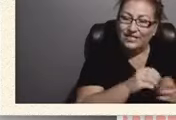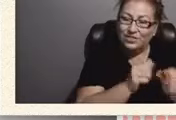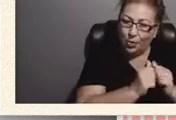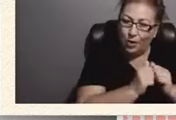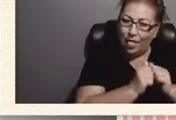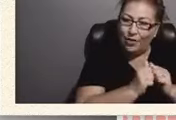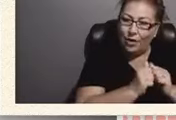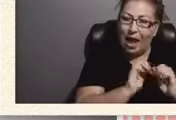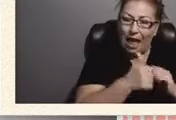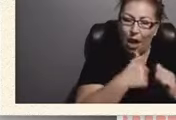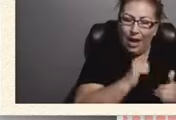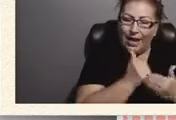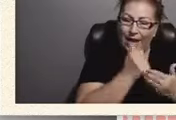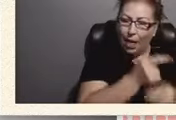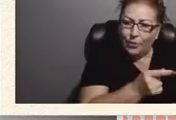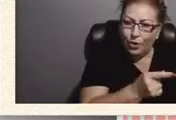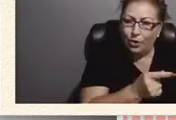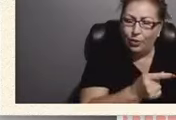I help?